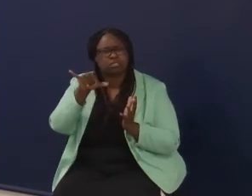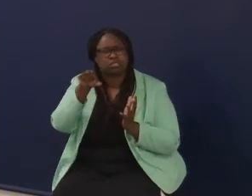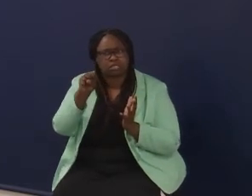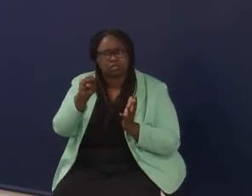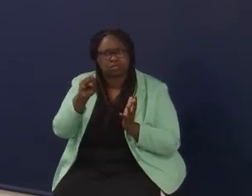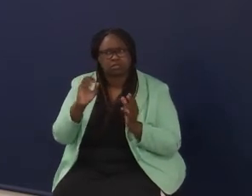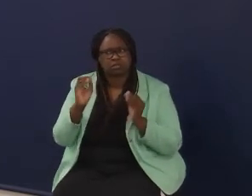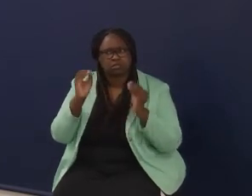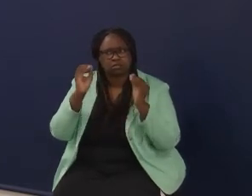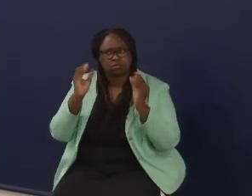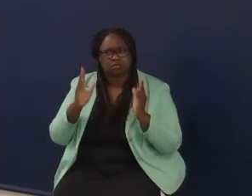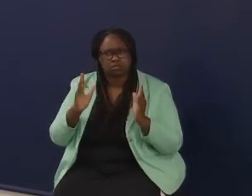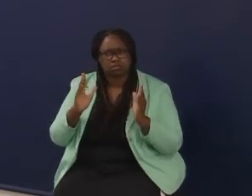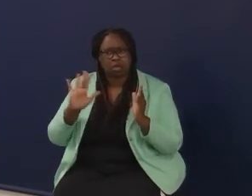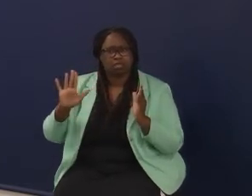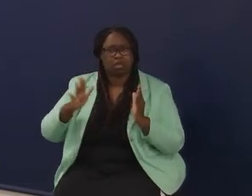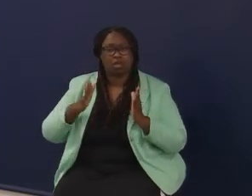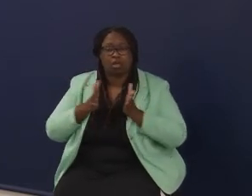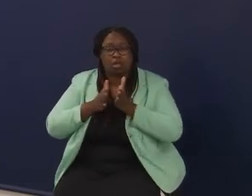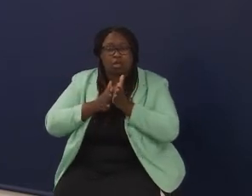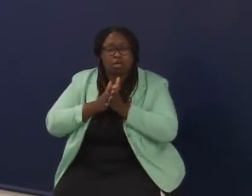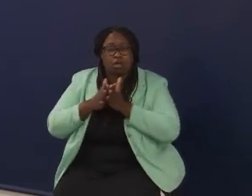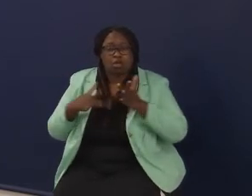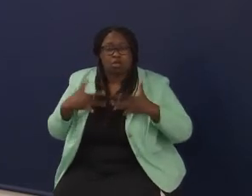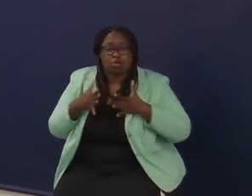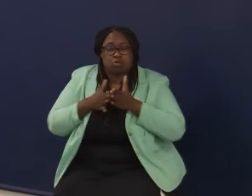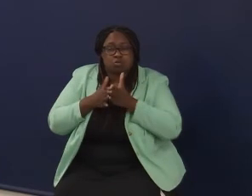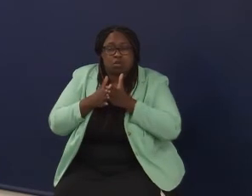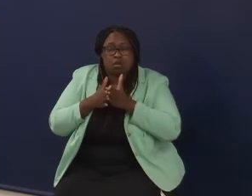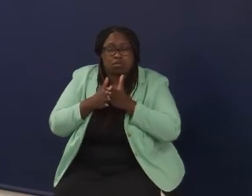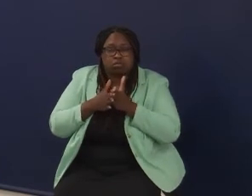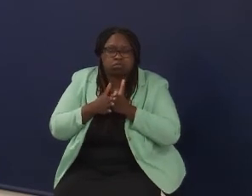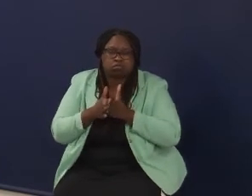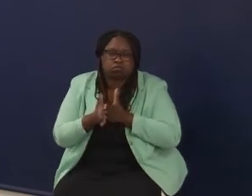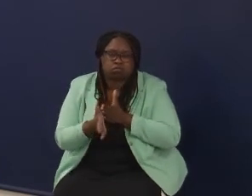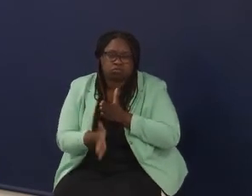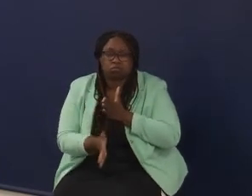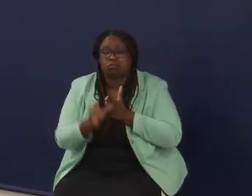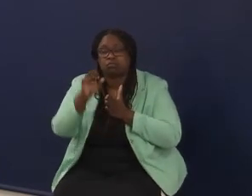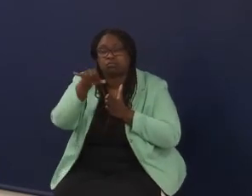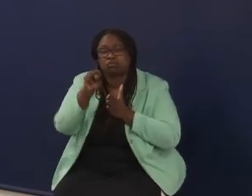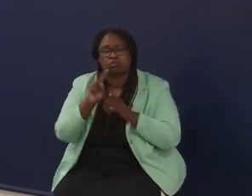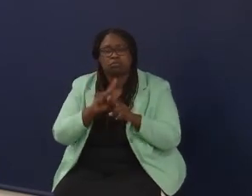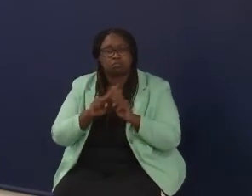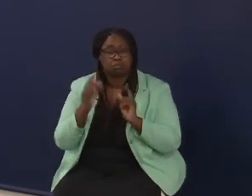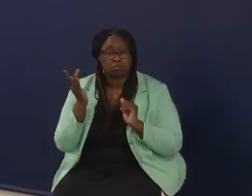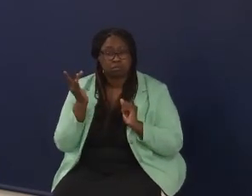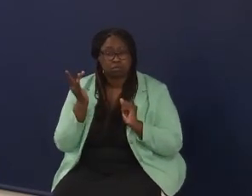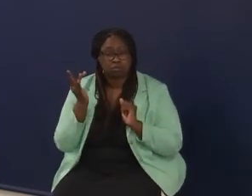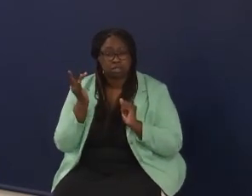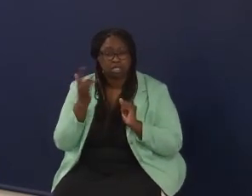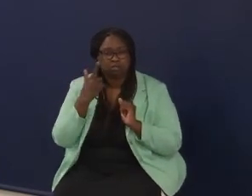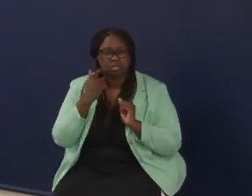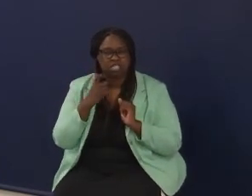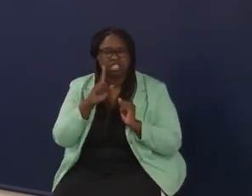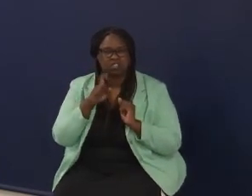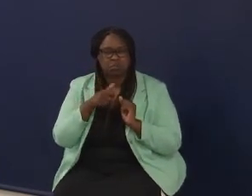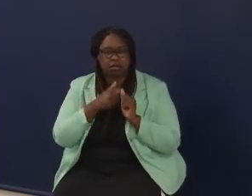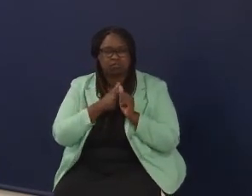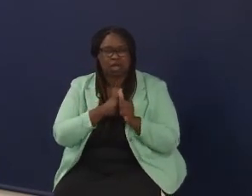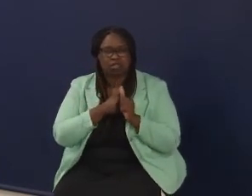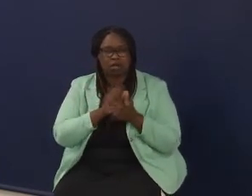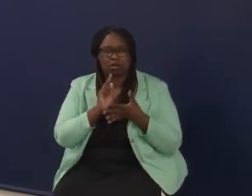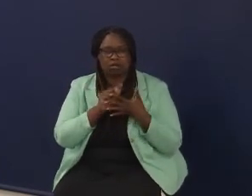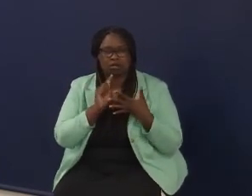have lost a lot of enthusiasm, but I think part of that is because of sort of a compliance driven curriculum